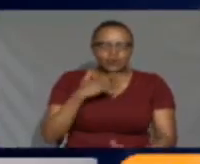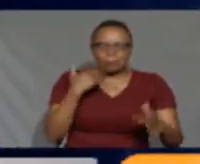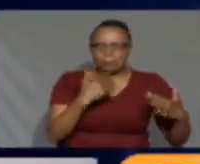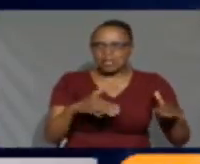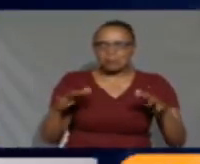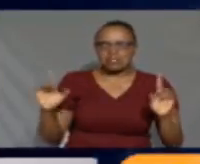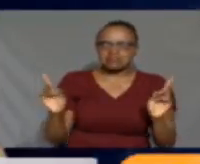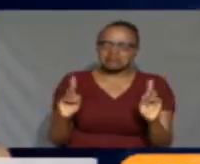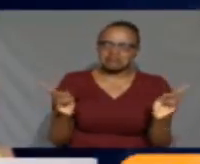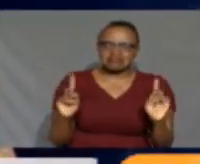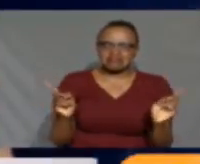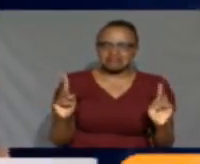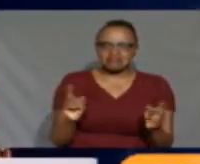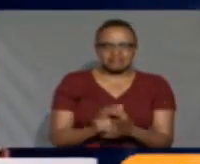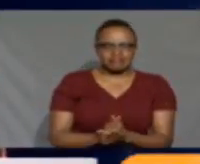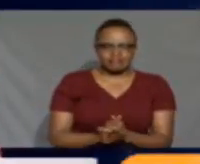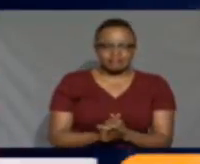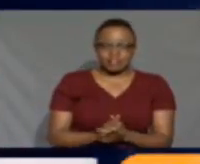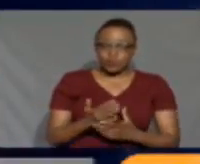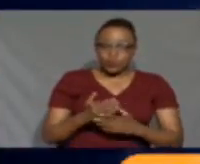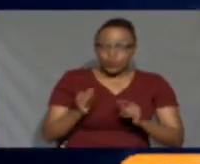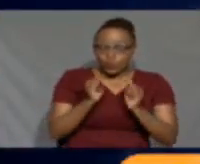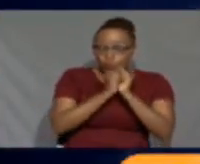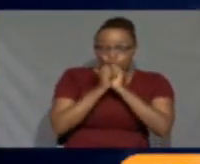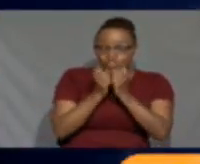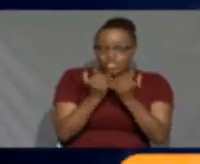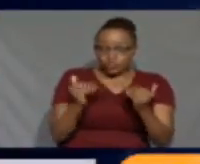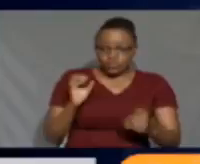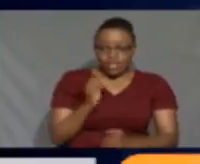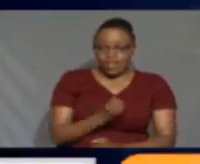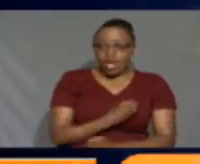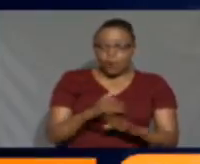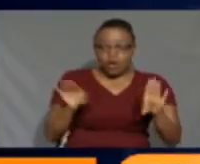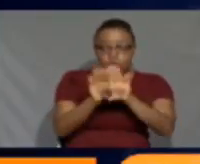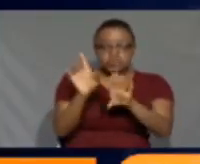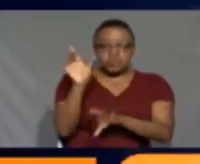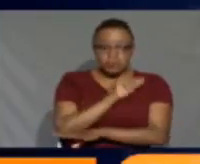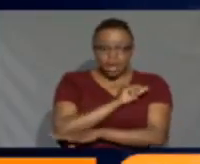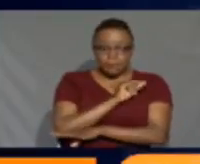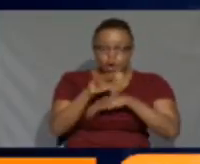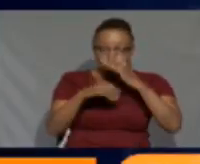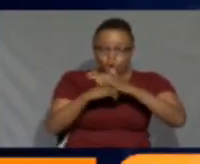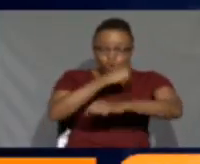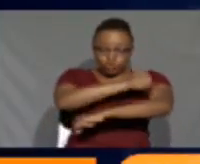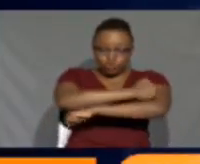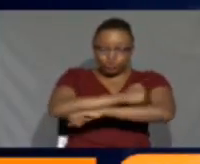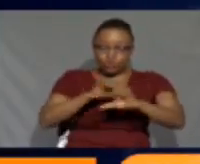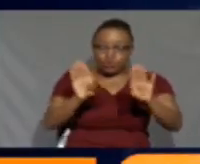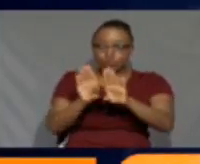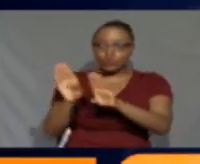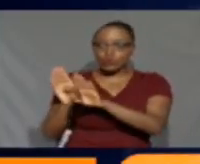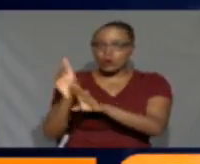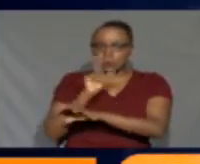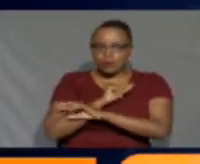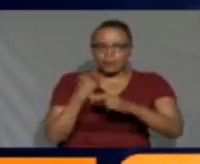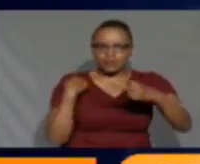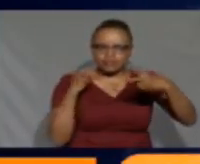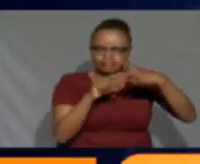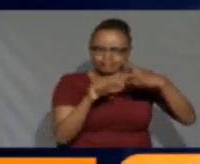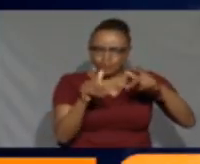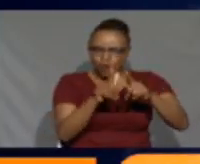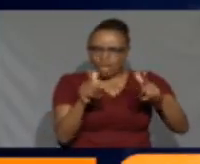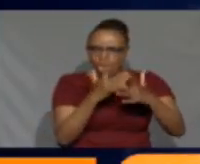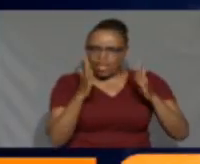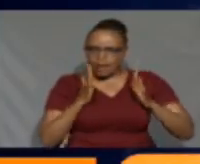play monkey games with the life of our children. We have closed it. We have closed all those schools, number two, and we are not going to allow